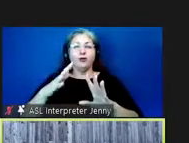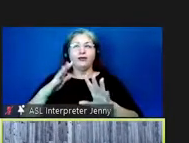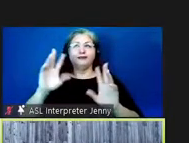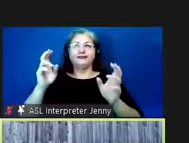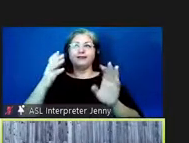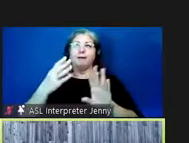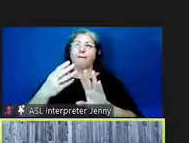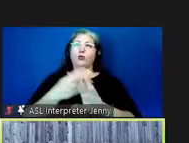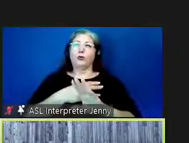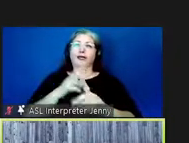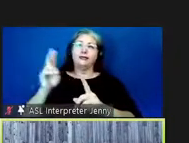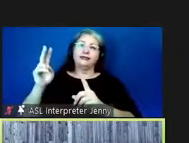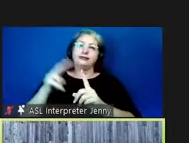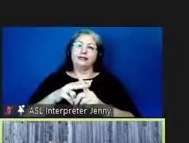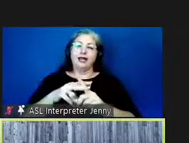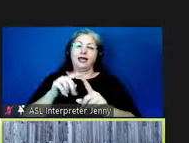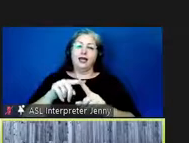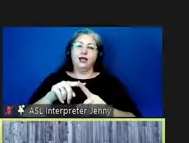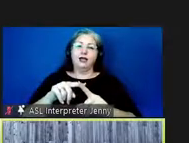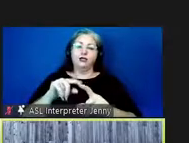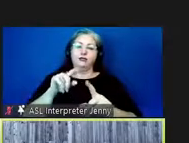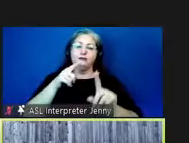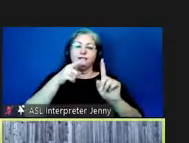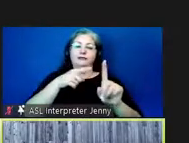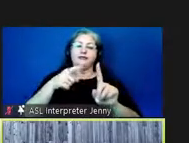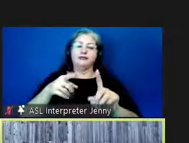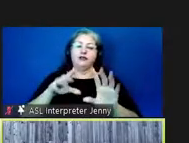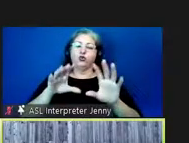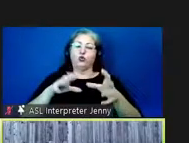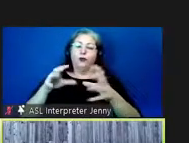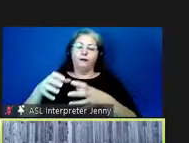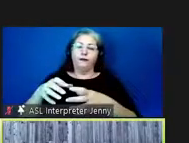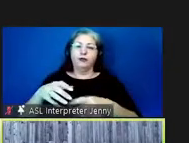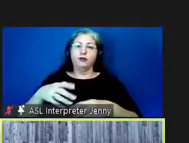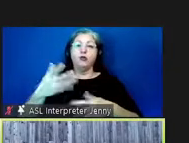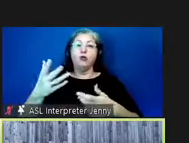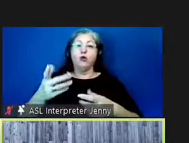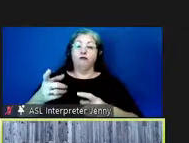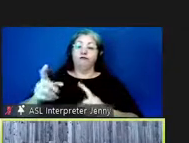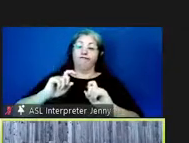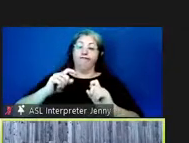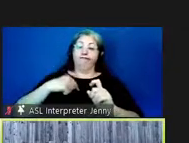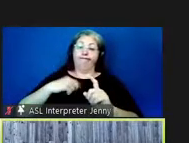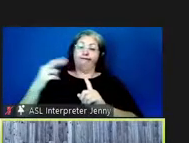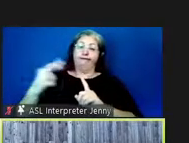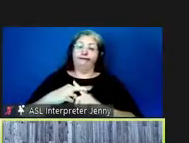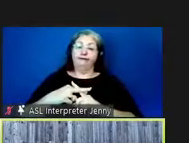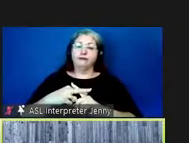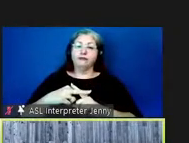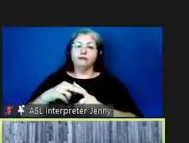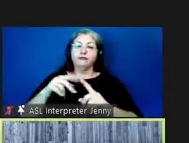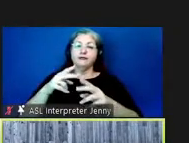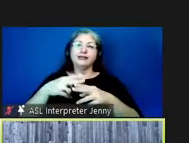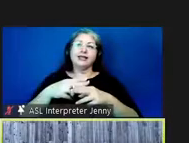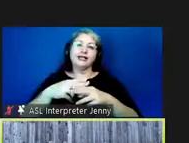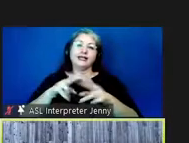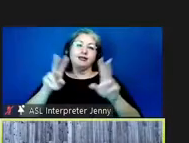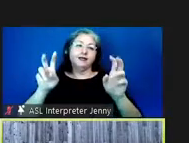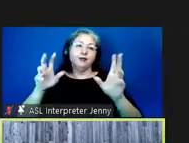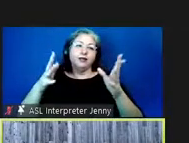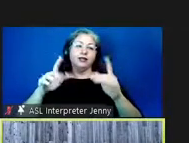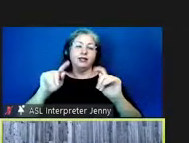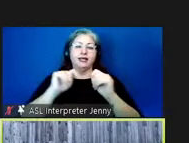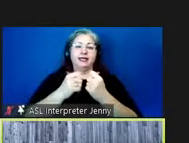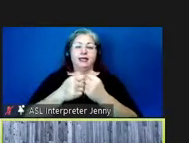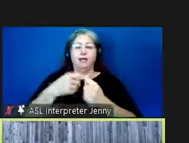uh into recommended groups and our recommended group had the tentative title of team